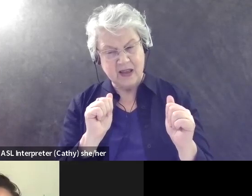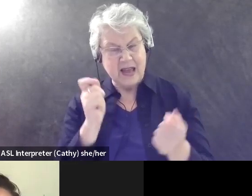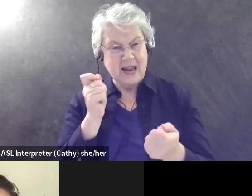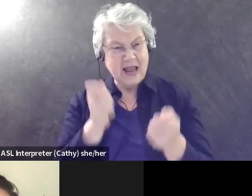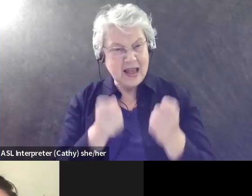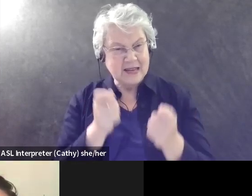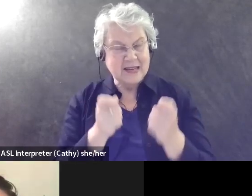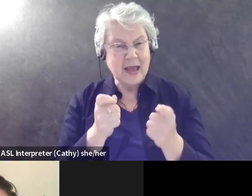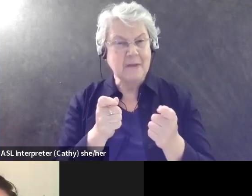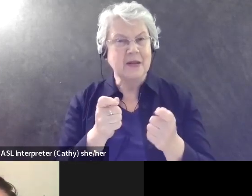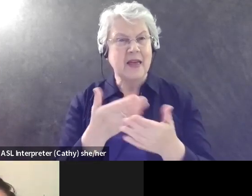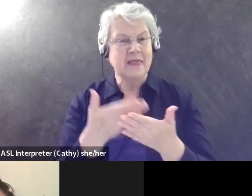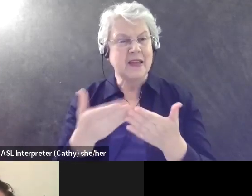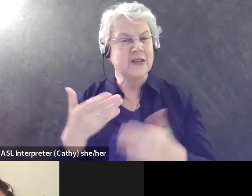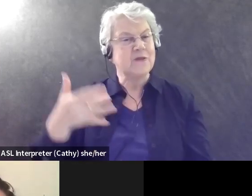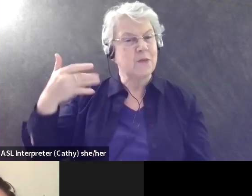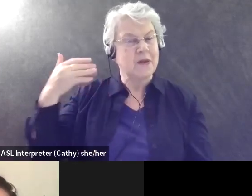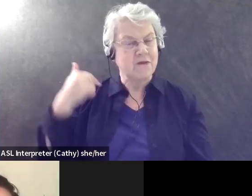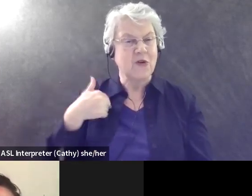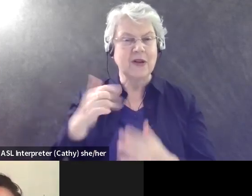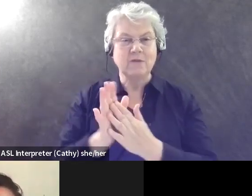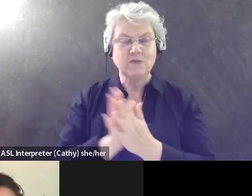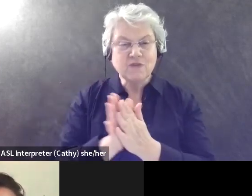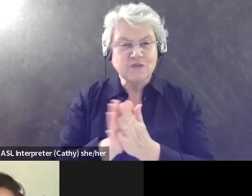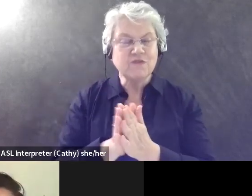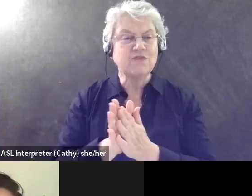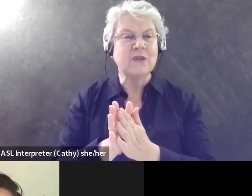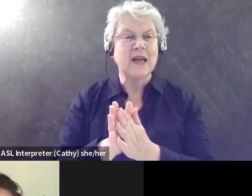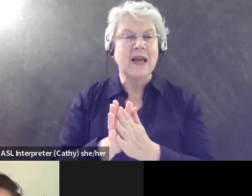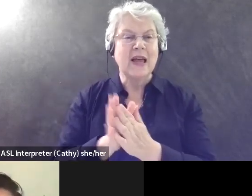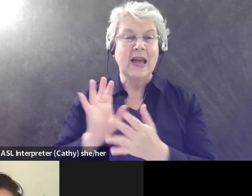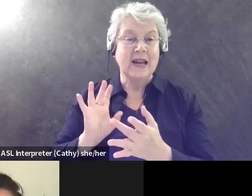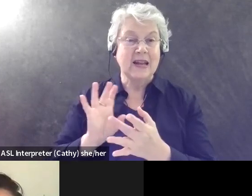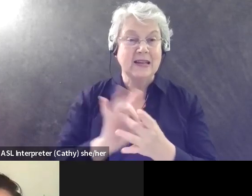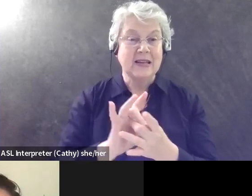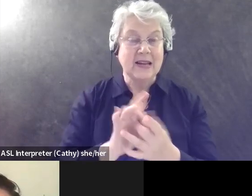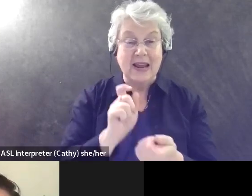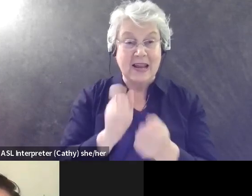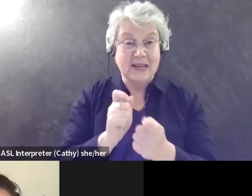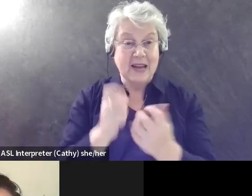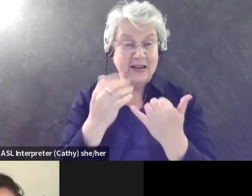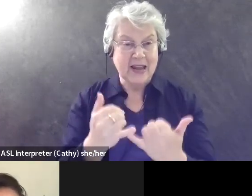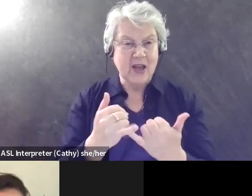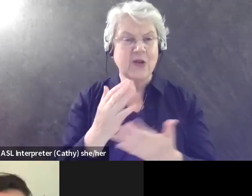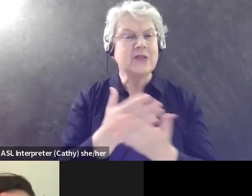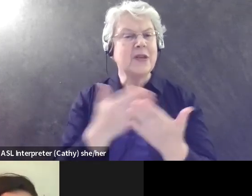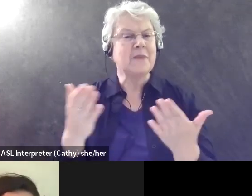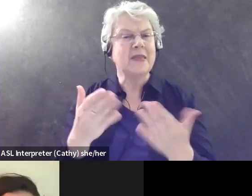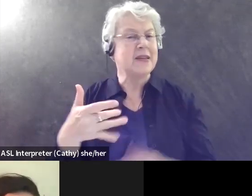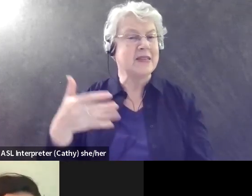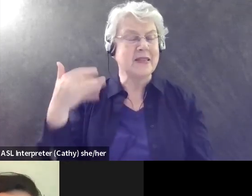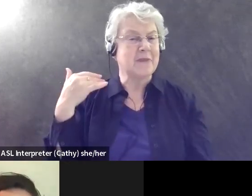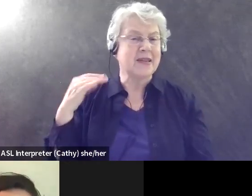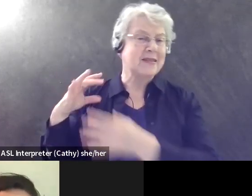my passions before. I'm letting go of some that are completely inaccessible to me right now and trying